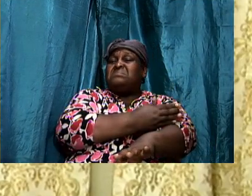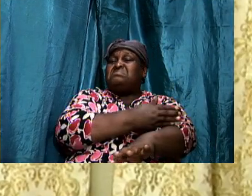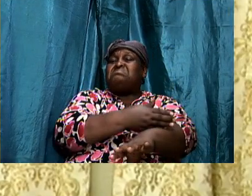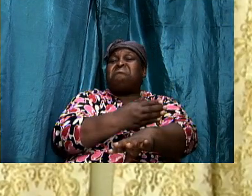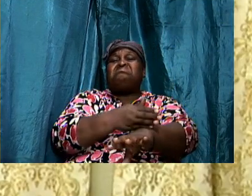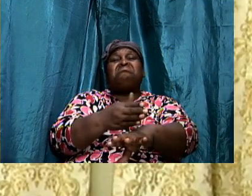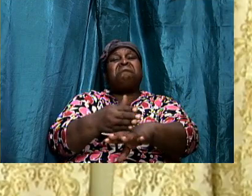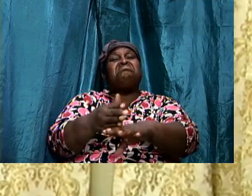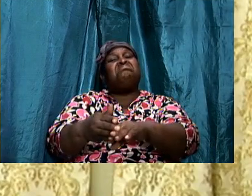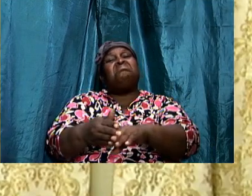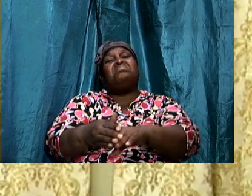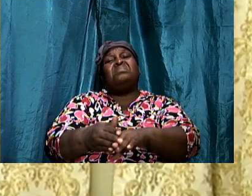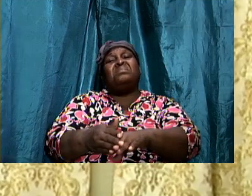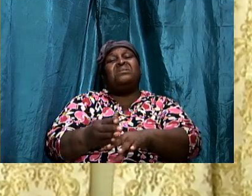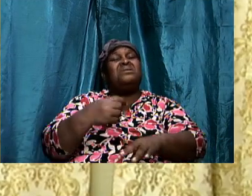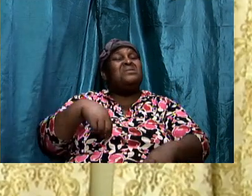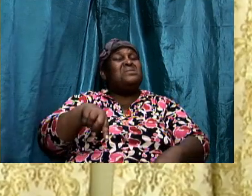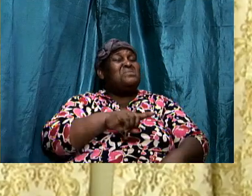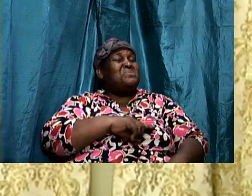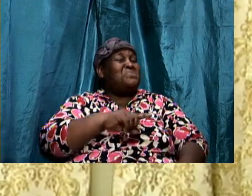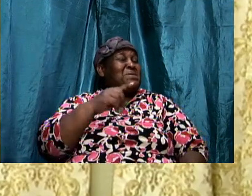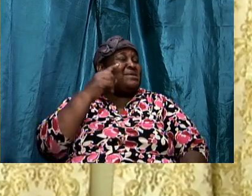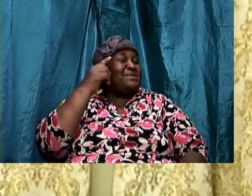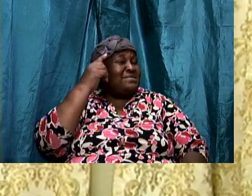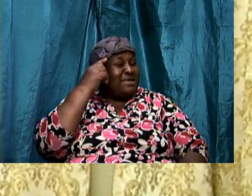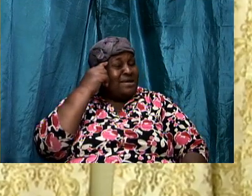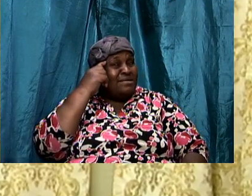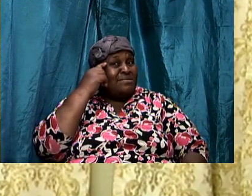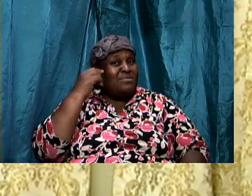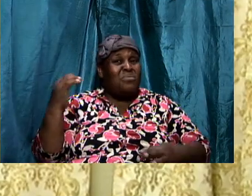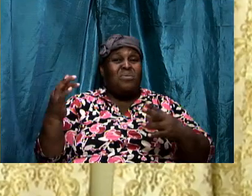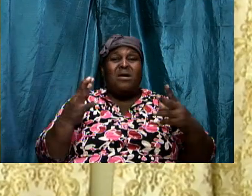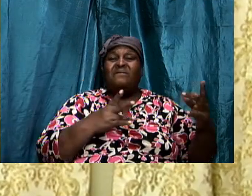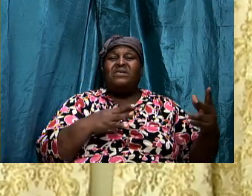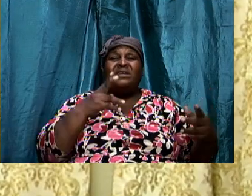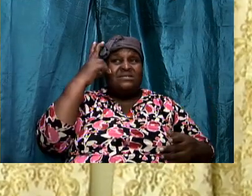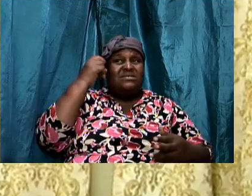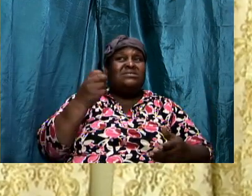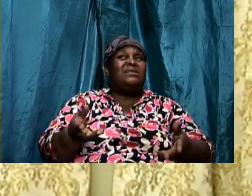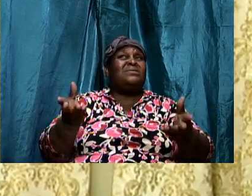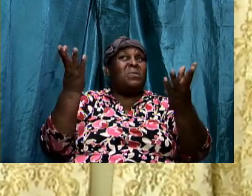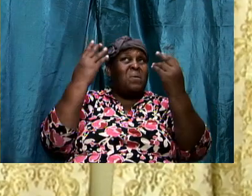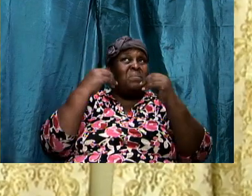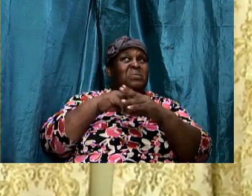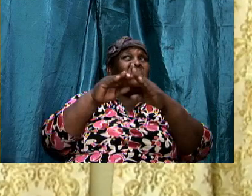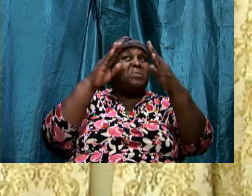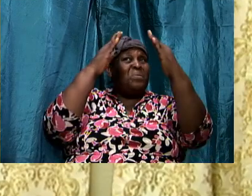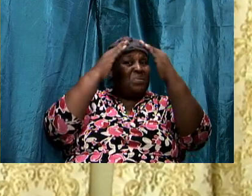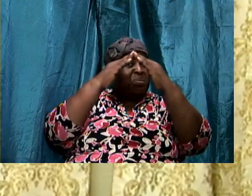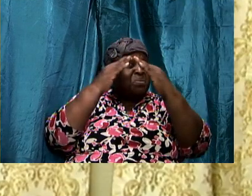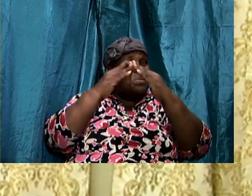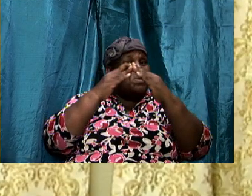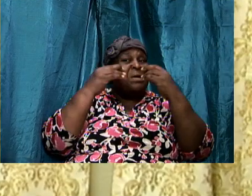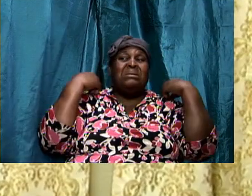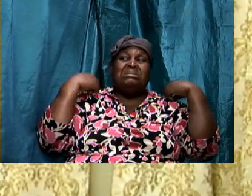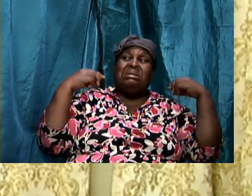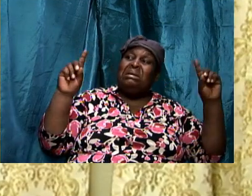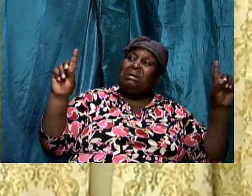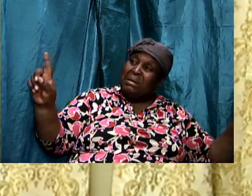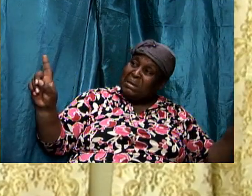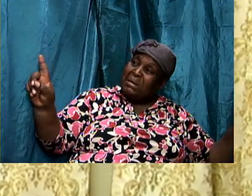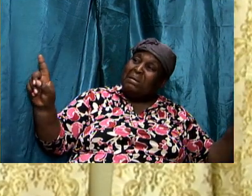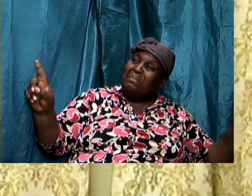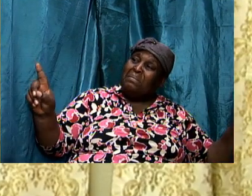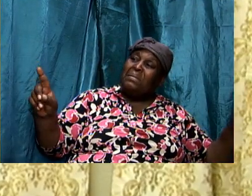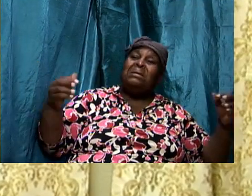warfare is satan coming in our house and and switching on the light and switching it off and so demon in here and the demon getting